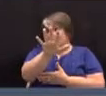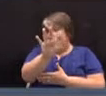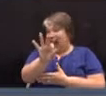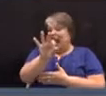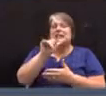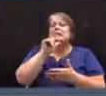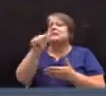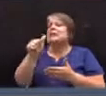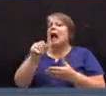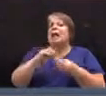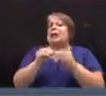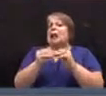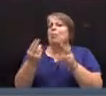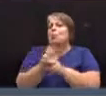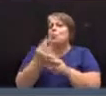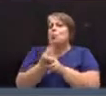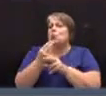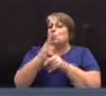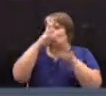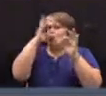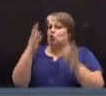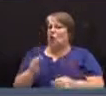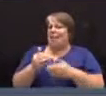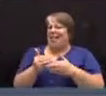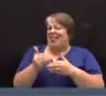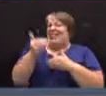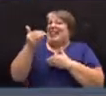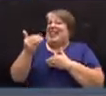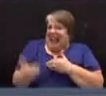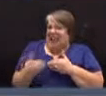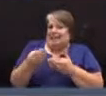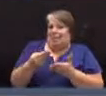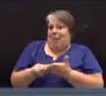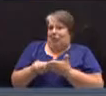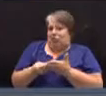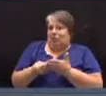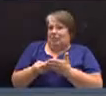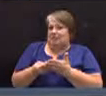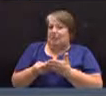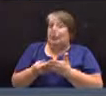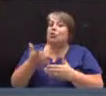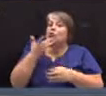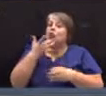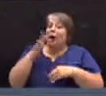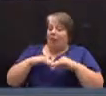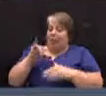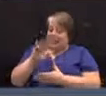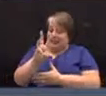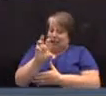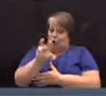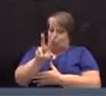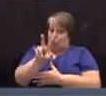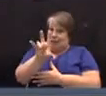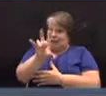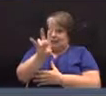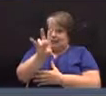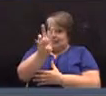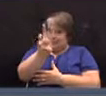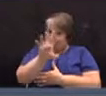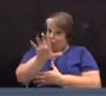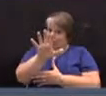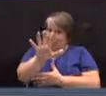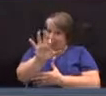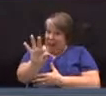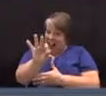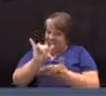not the number used to determine the next budget. Rather, the $602,759 is the number